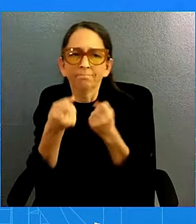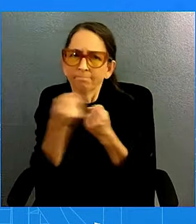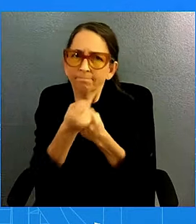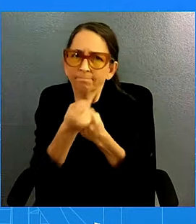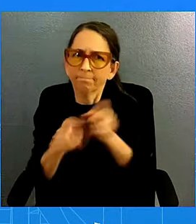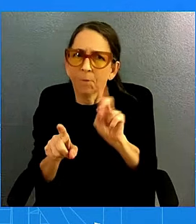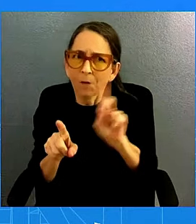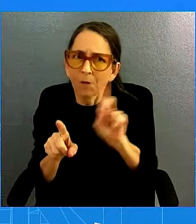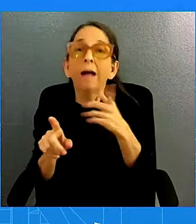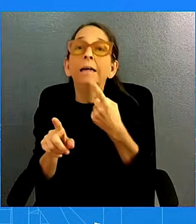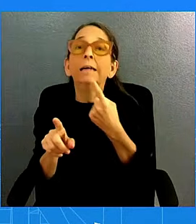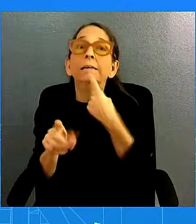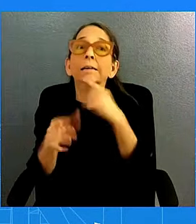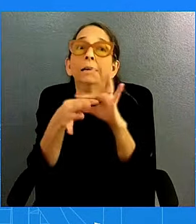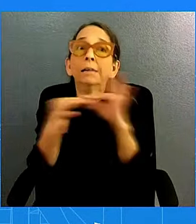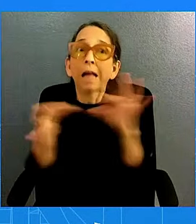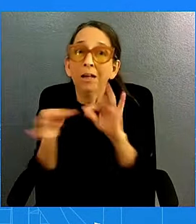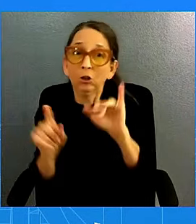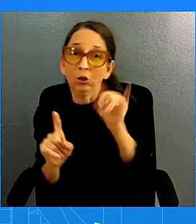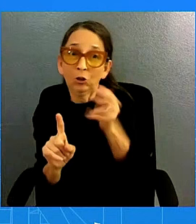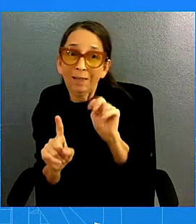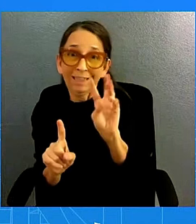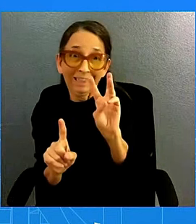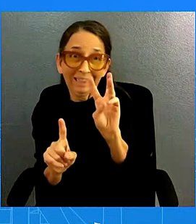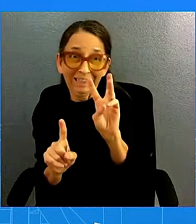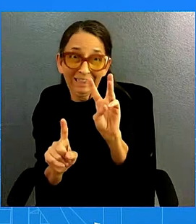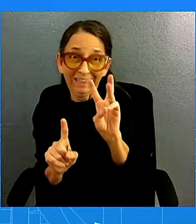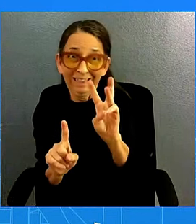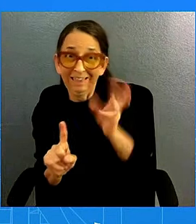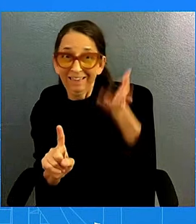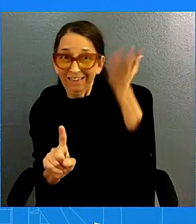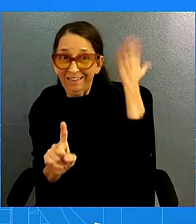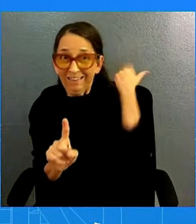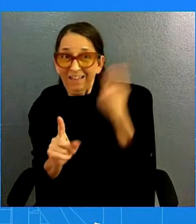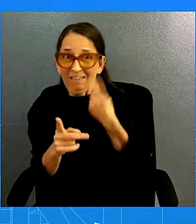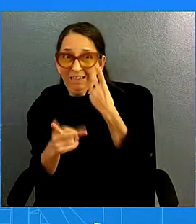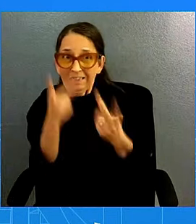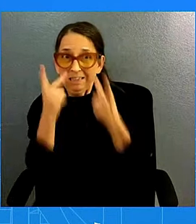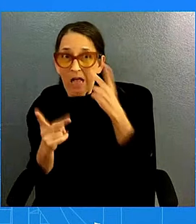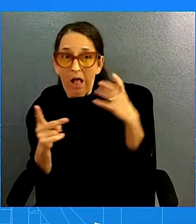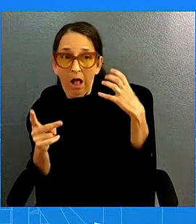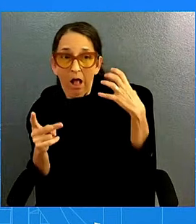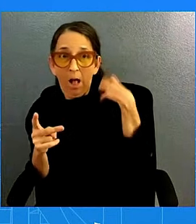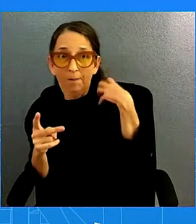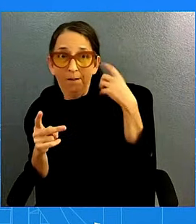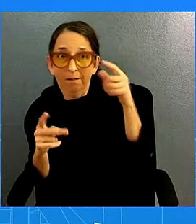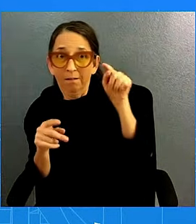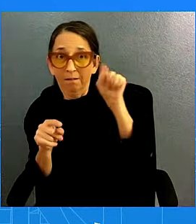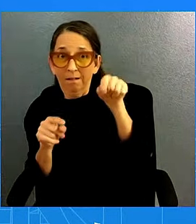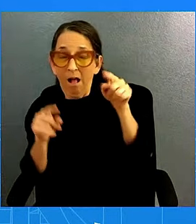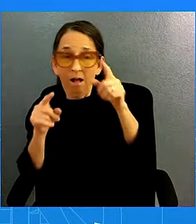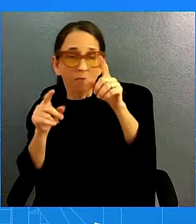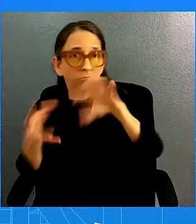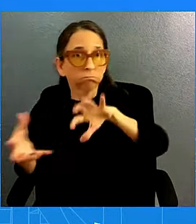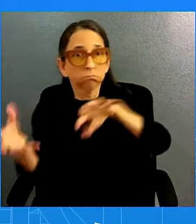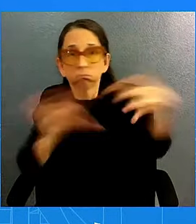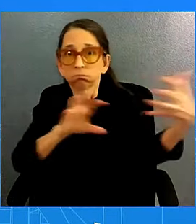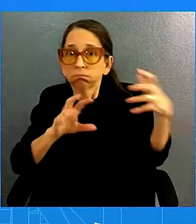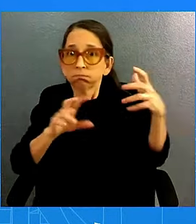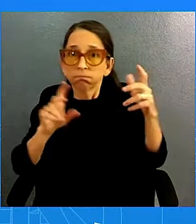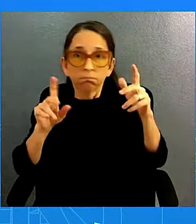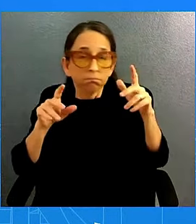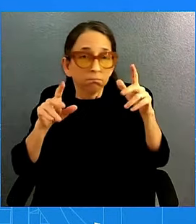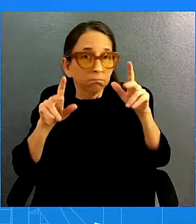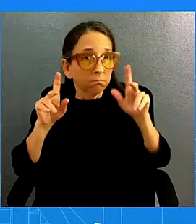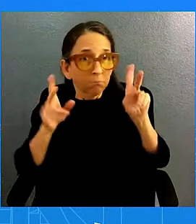we saw on the Capitol, after violence was incited when you saw 2,000 people trying to overturn an election